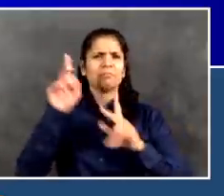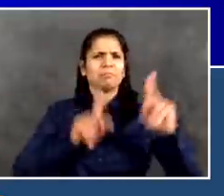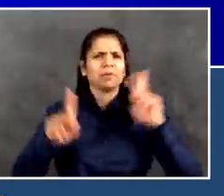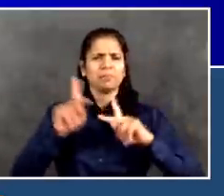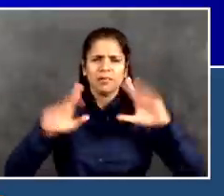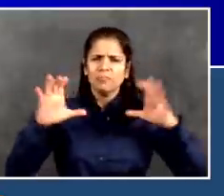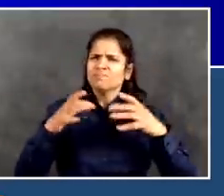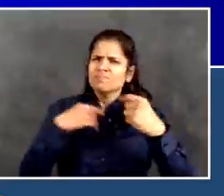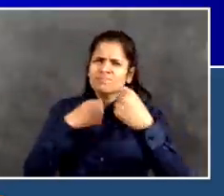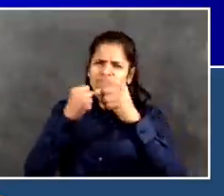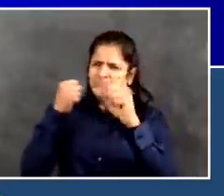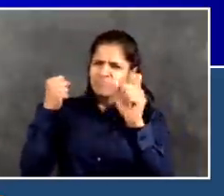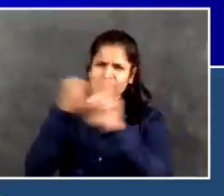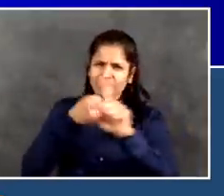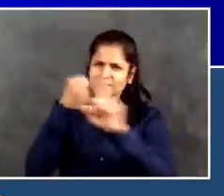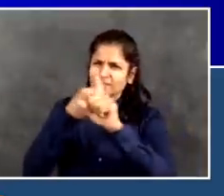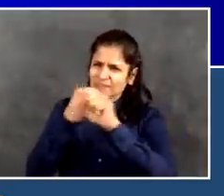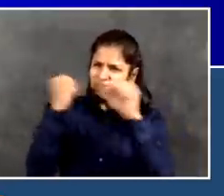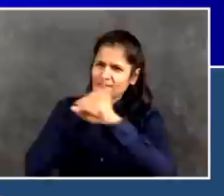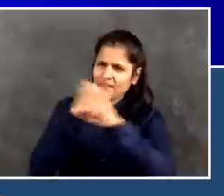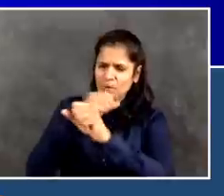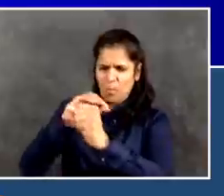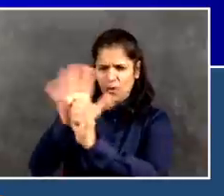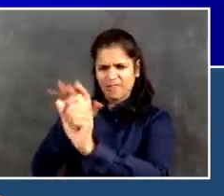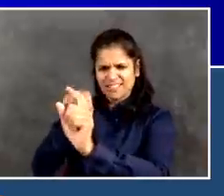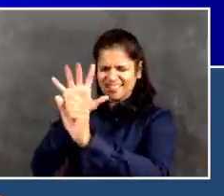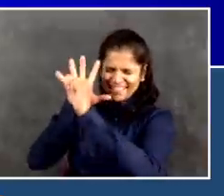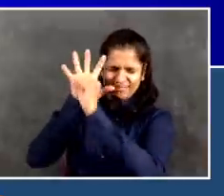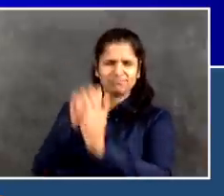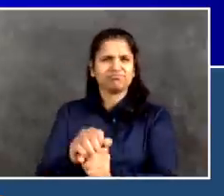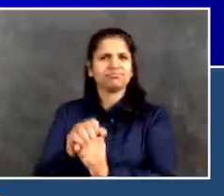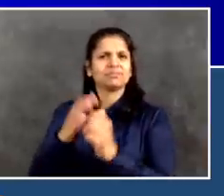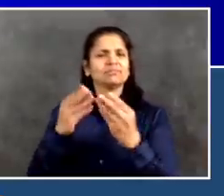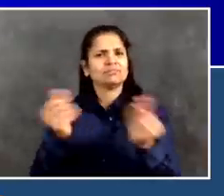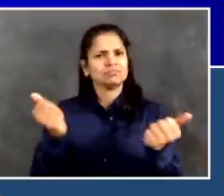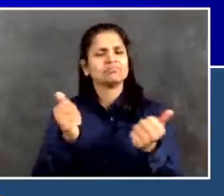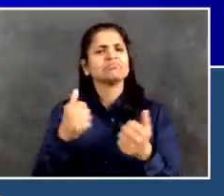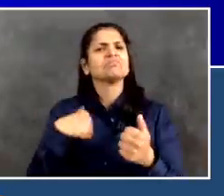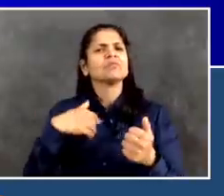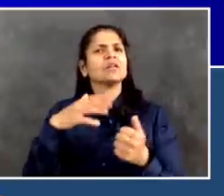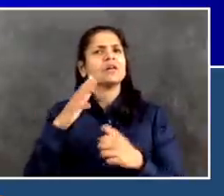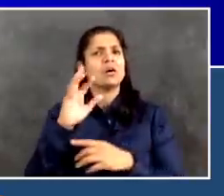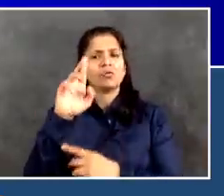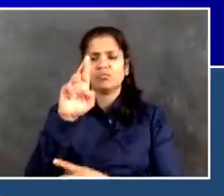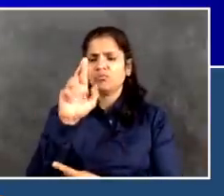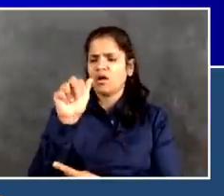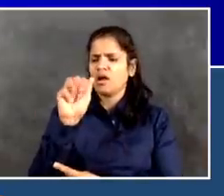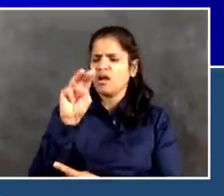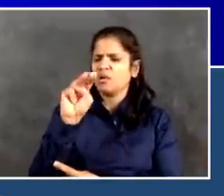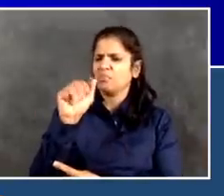One of Ramadan's most noble callings is to feed the hungry.